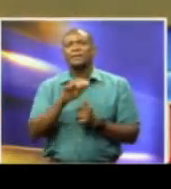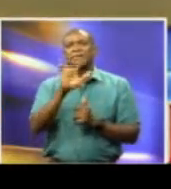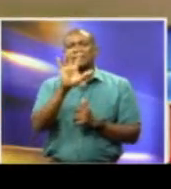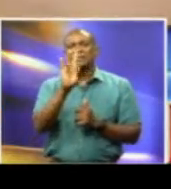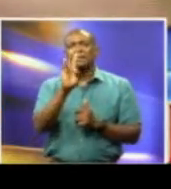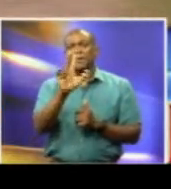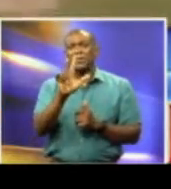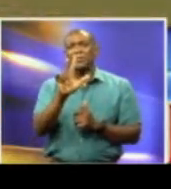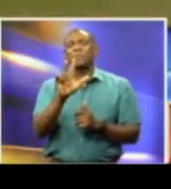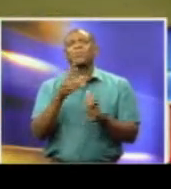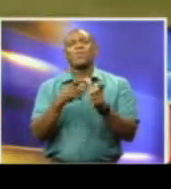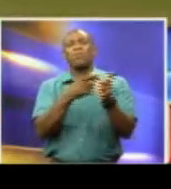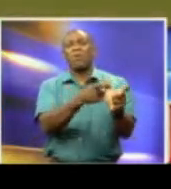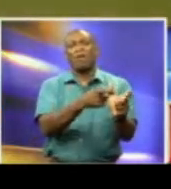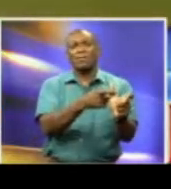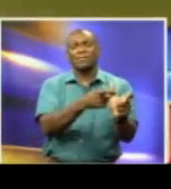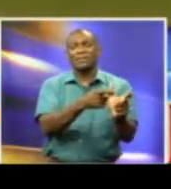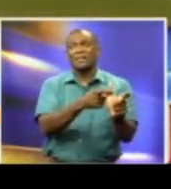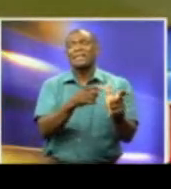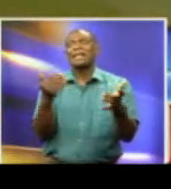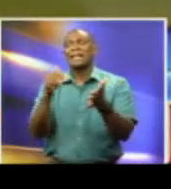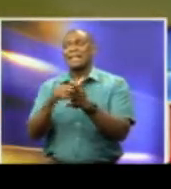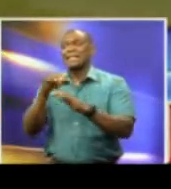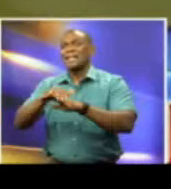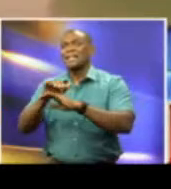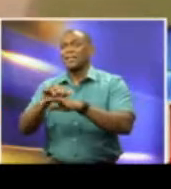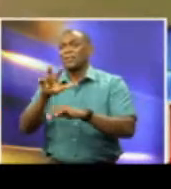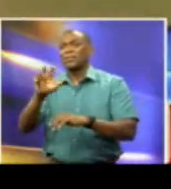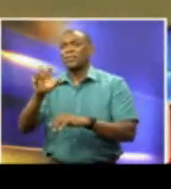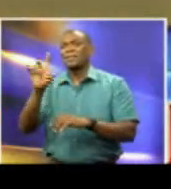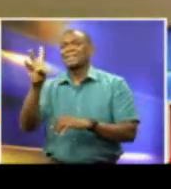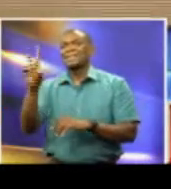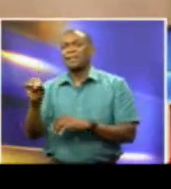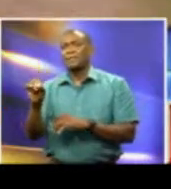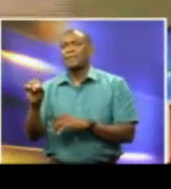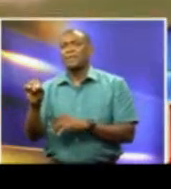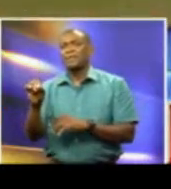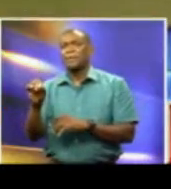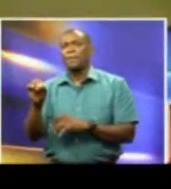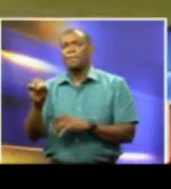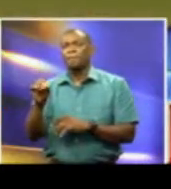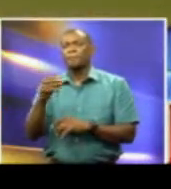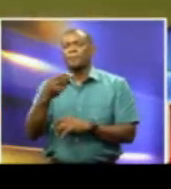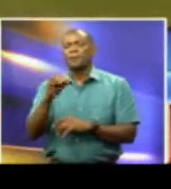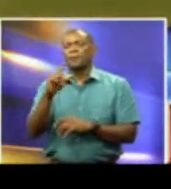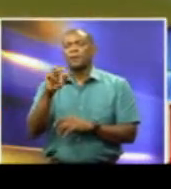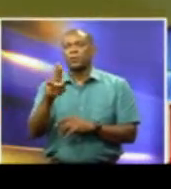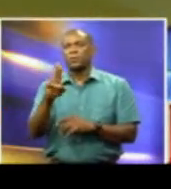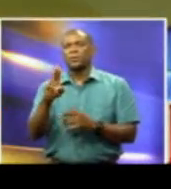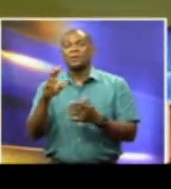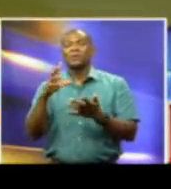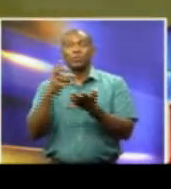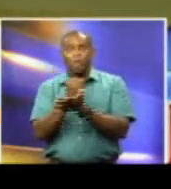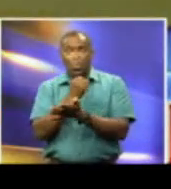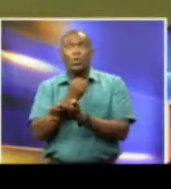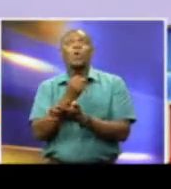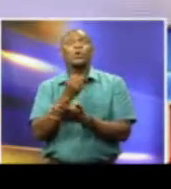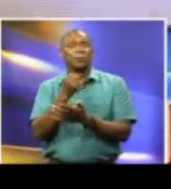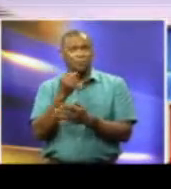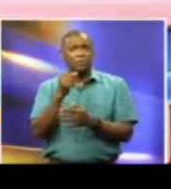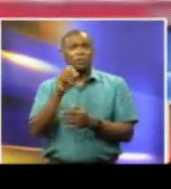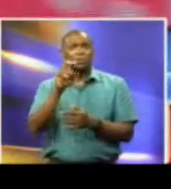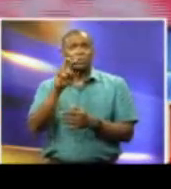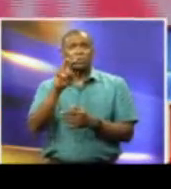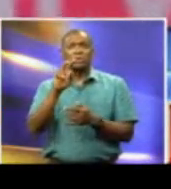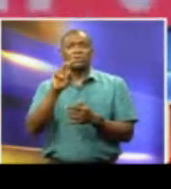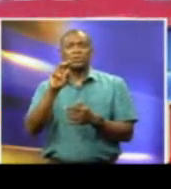runs on the board chasing 370. Jason Holder has scored a double century before and he would